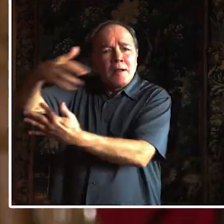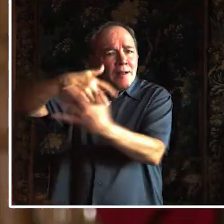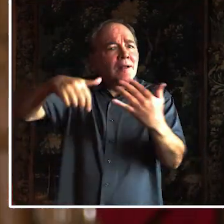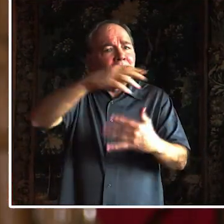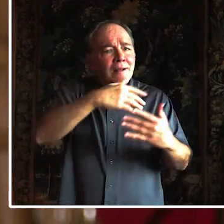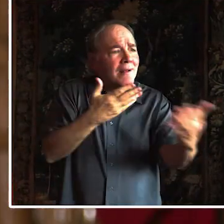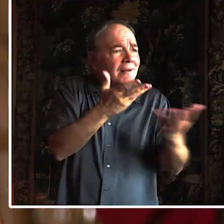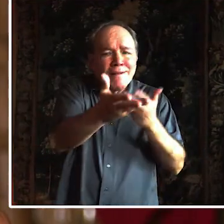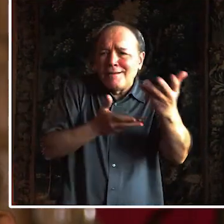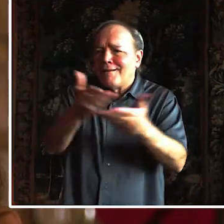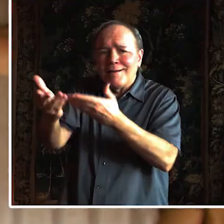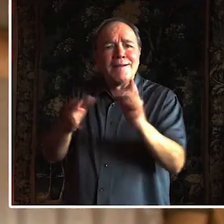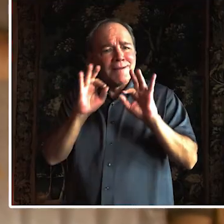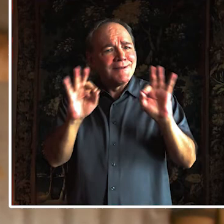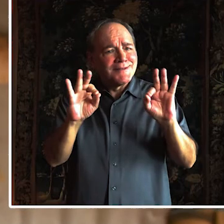happy.